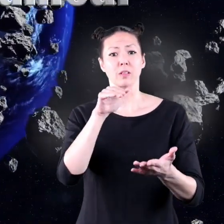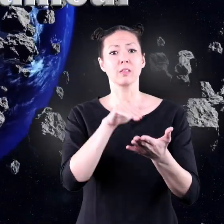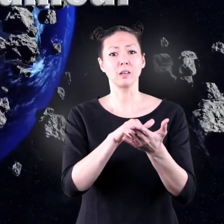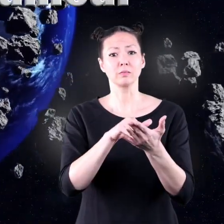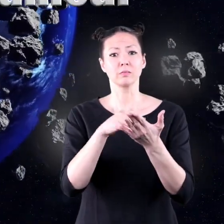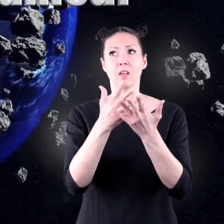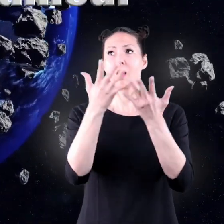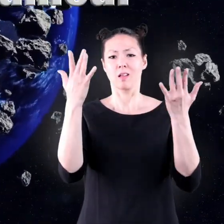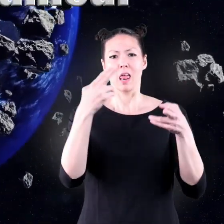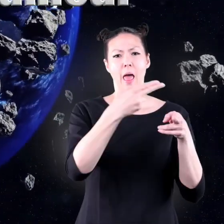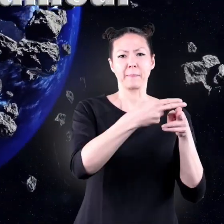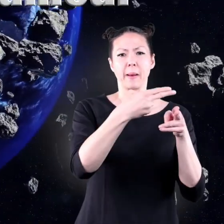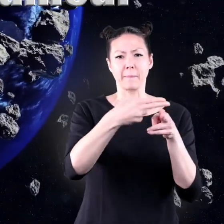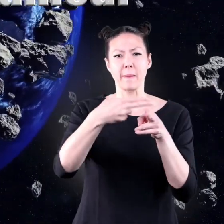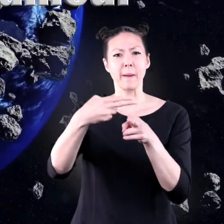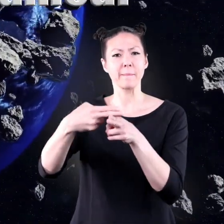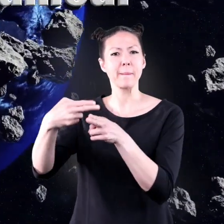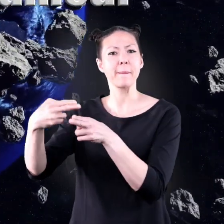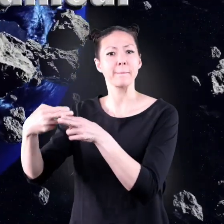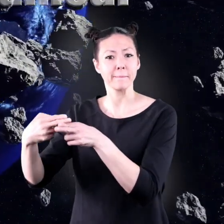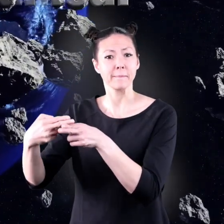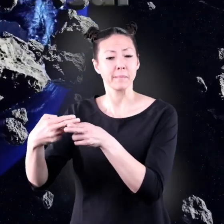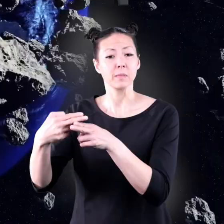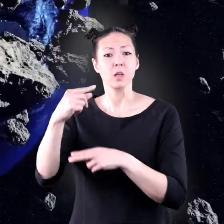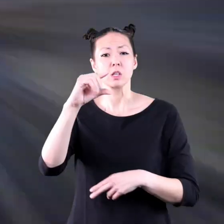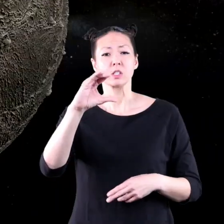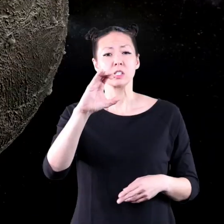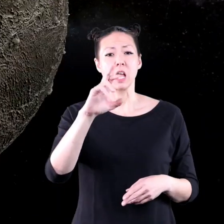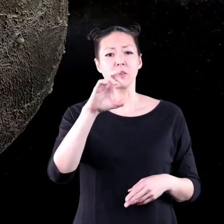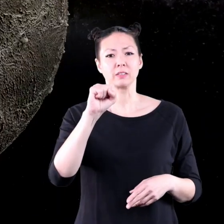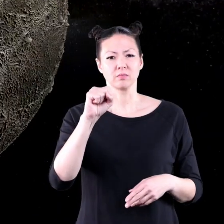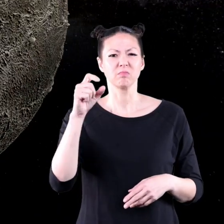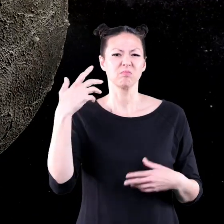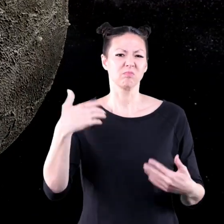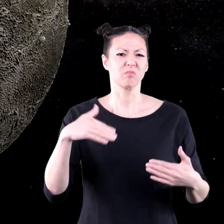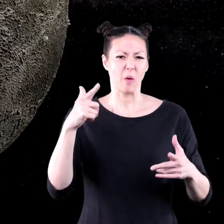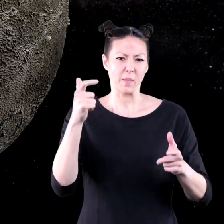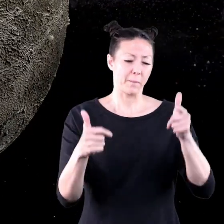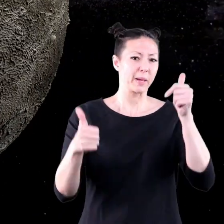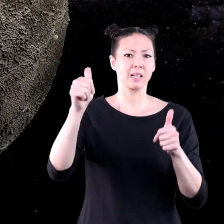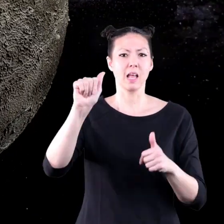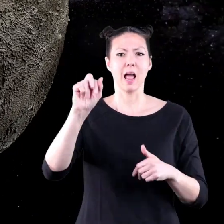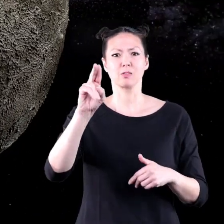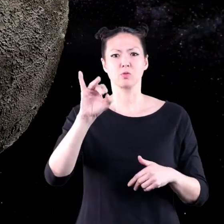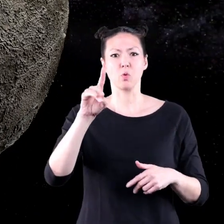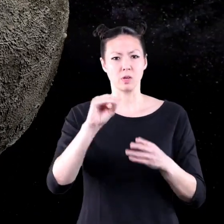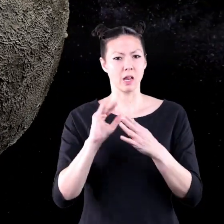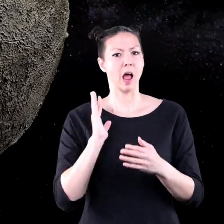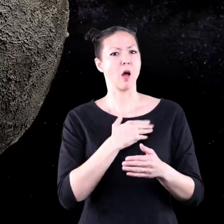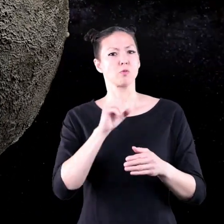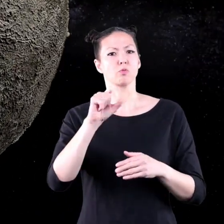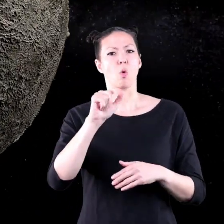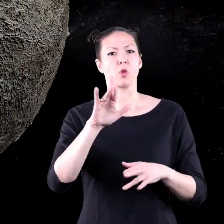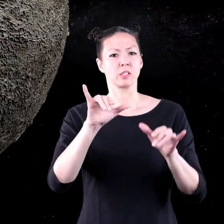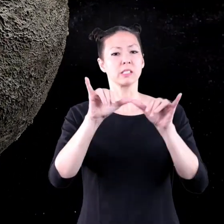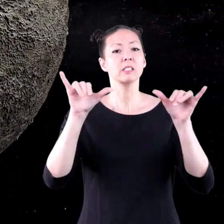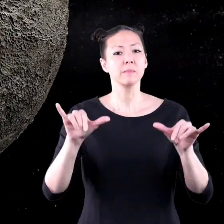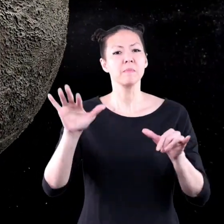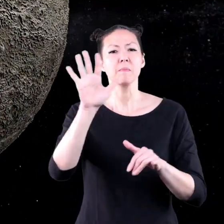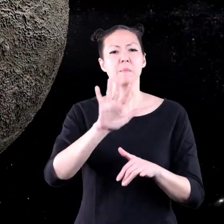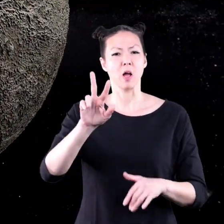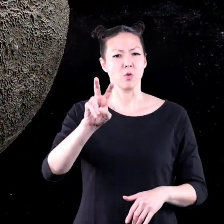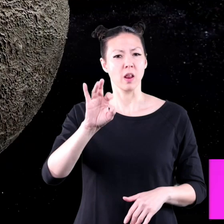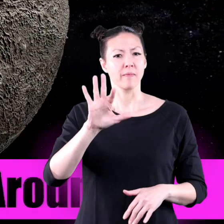but only about 3,000 of them have been named. Ceres is thought to be the biggest asteroid in our solar